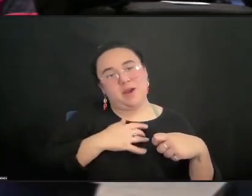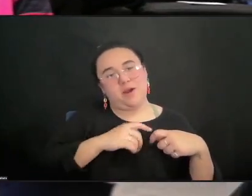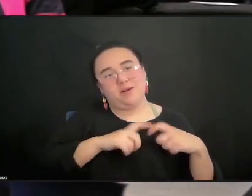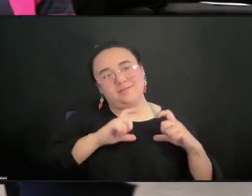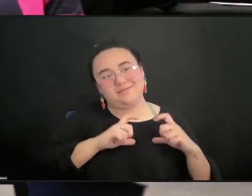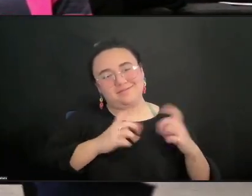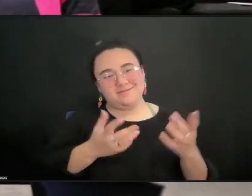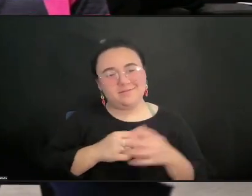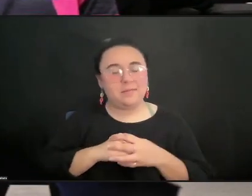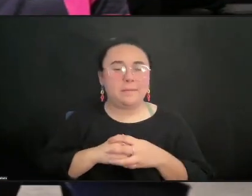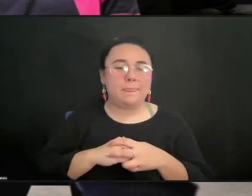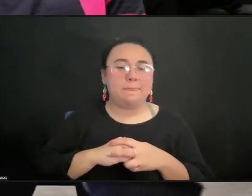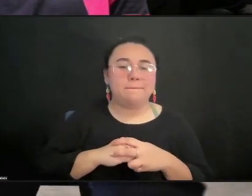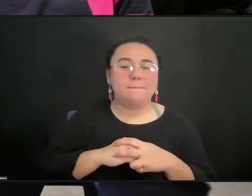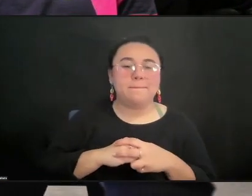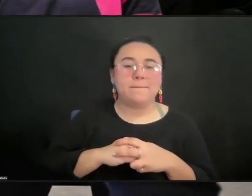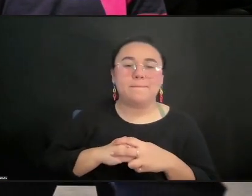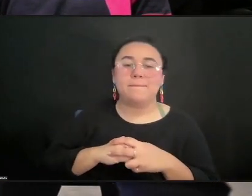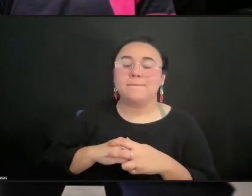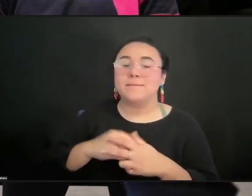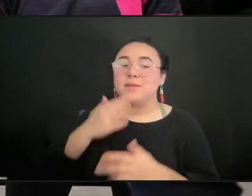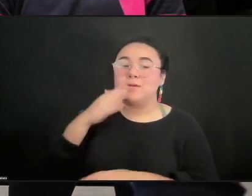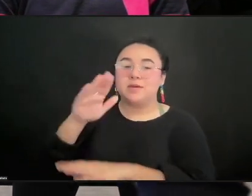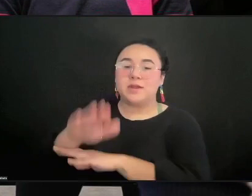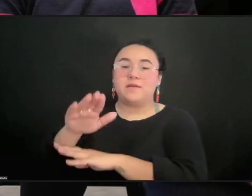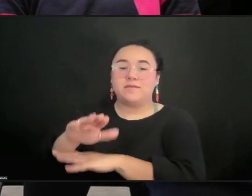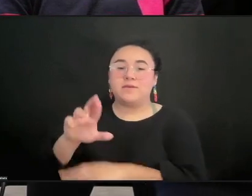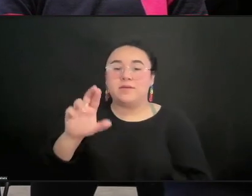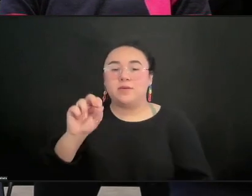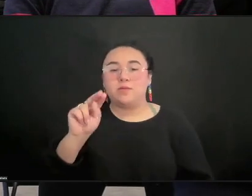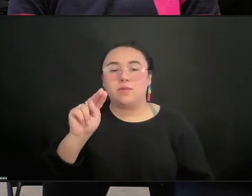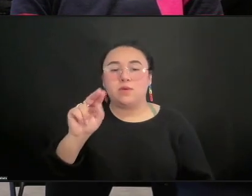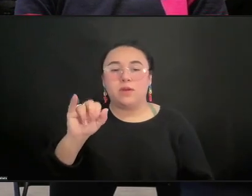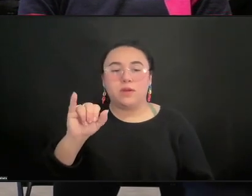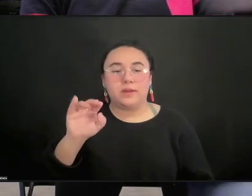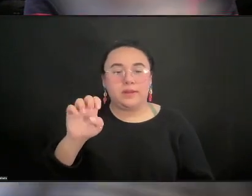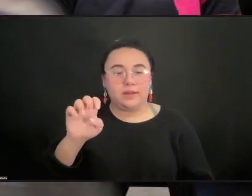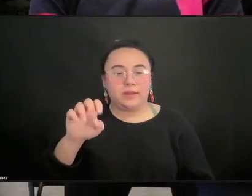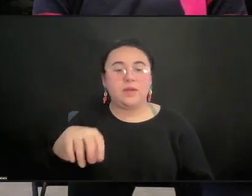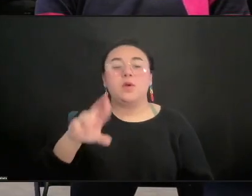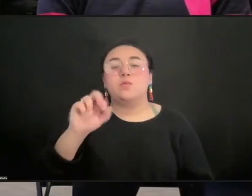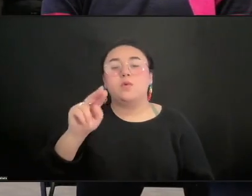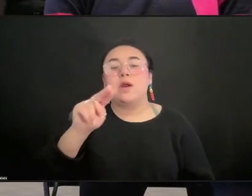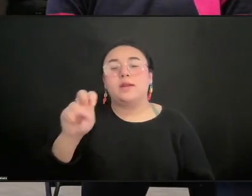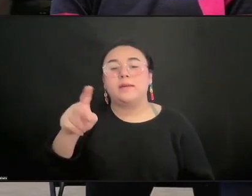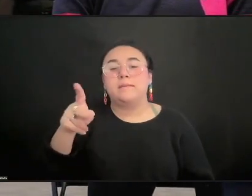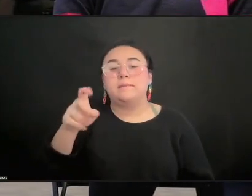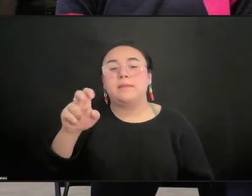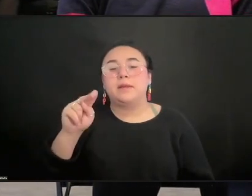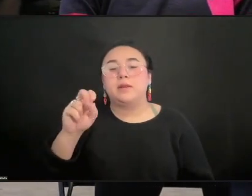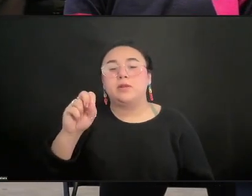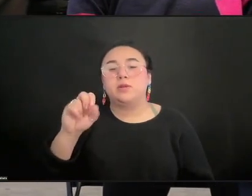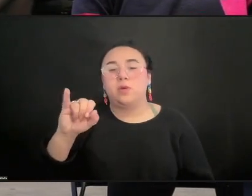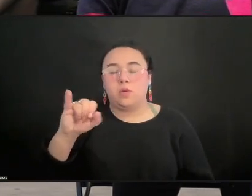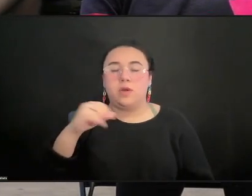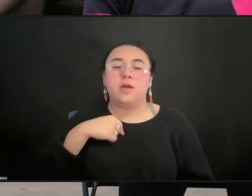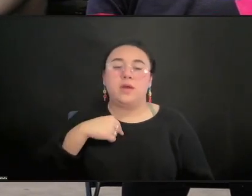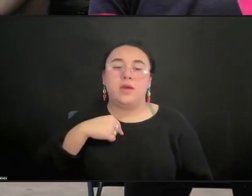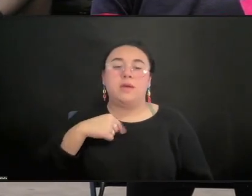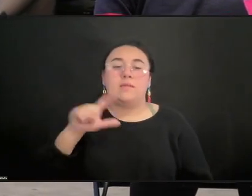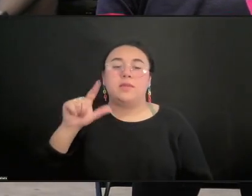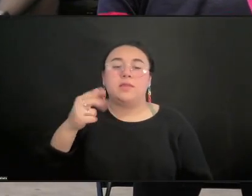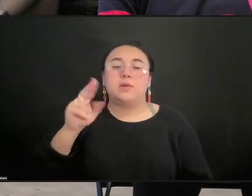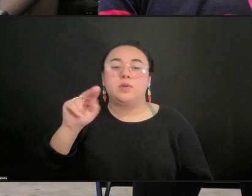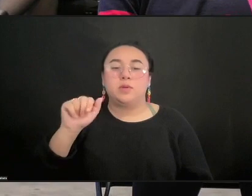Good afternoon, everyone. My name is Ronnie Pinoy. I am Laguna Pueblo in Cherokee. My pronouns are she, her,